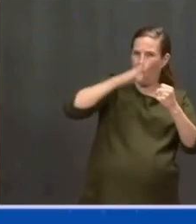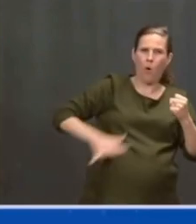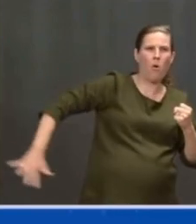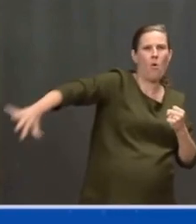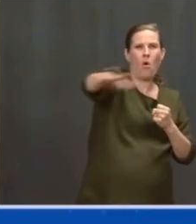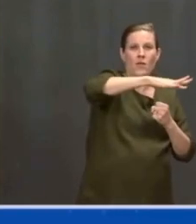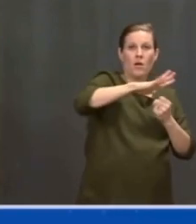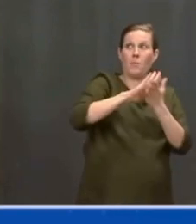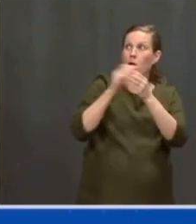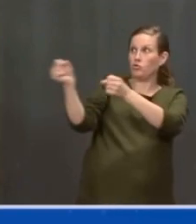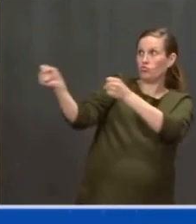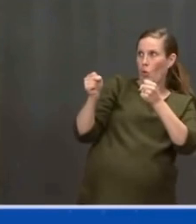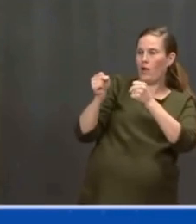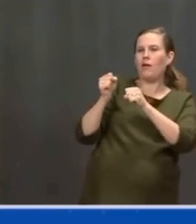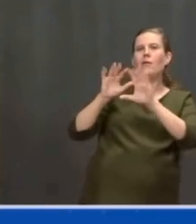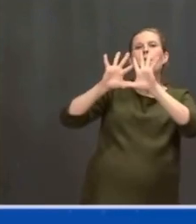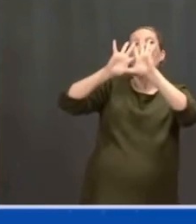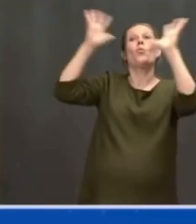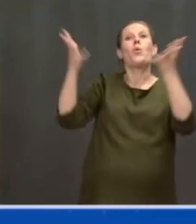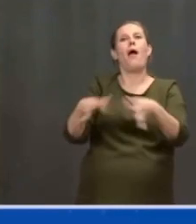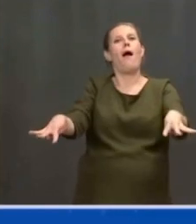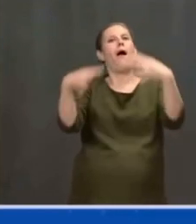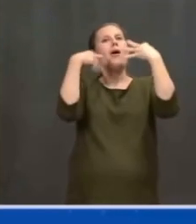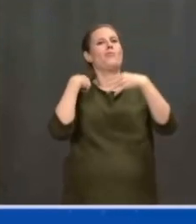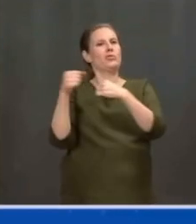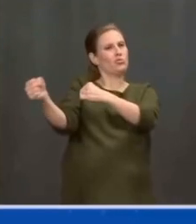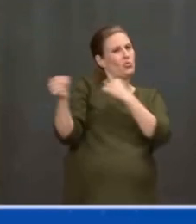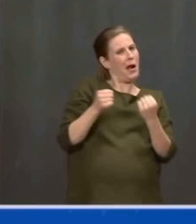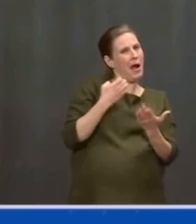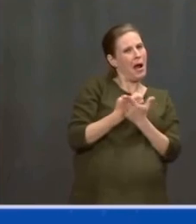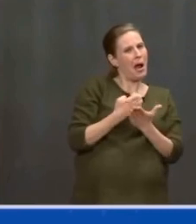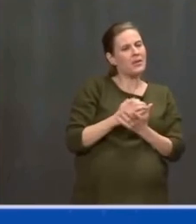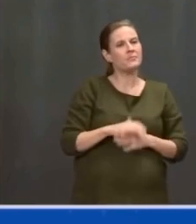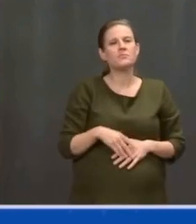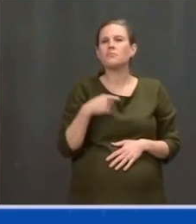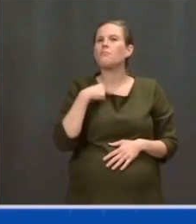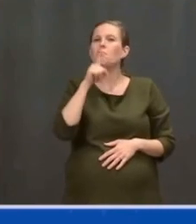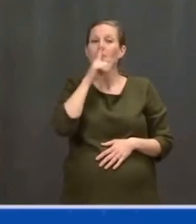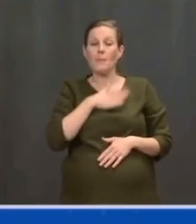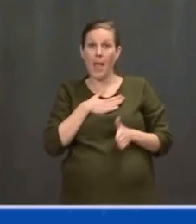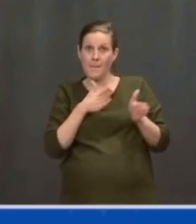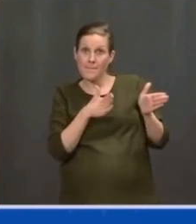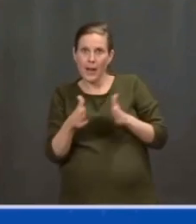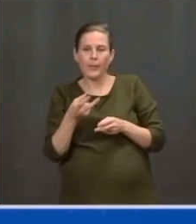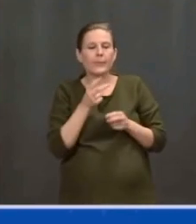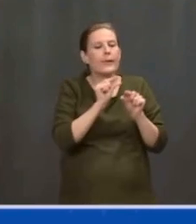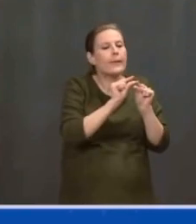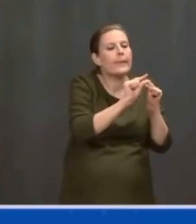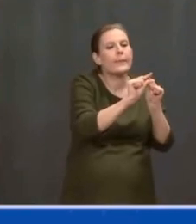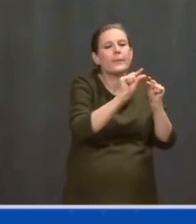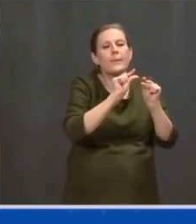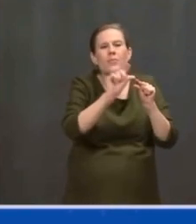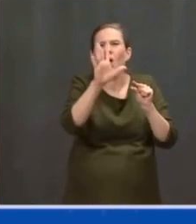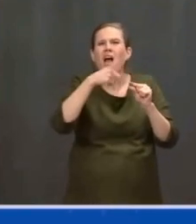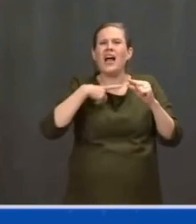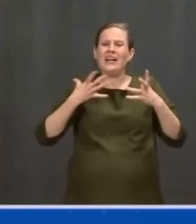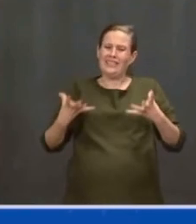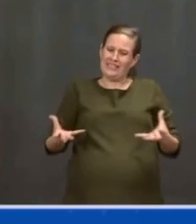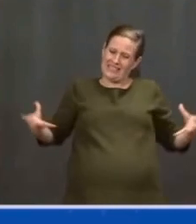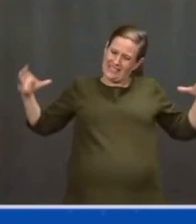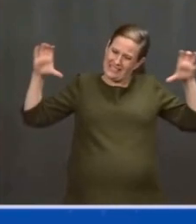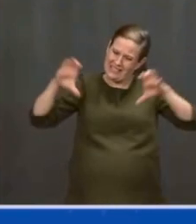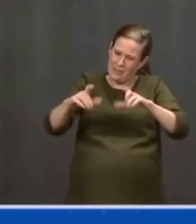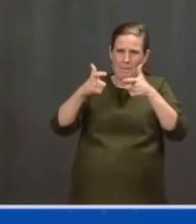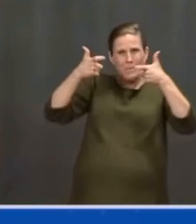It's not a plan that tinkers around the edges. It's a once-in-a-generation investment in America, unlike